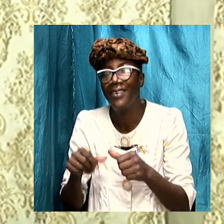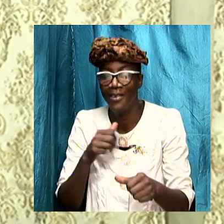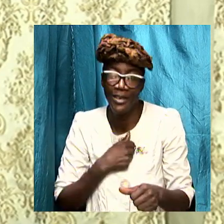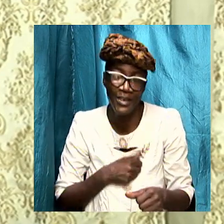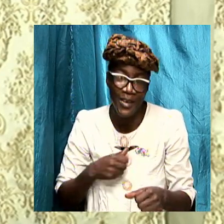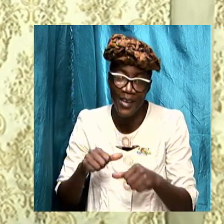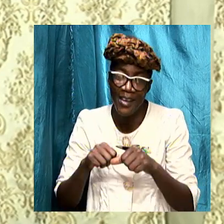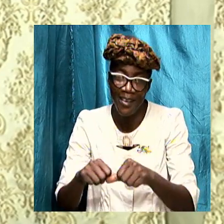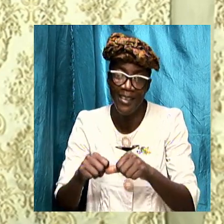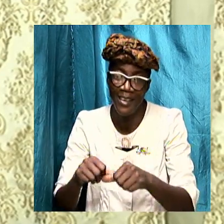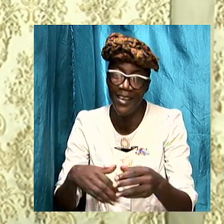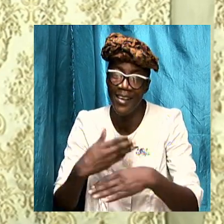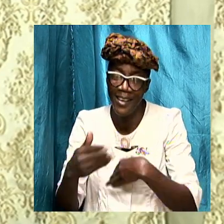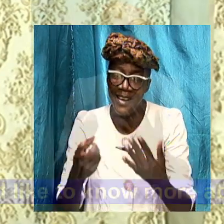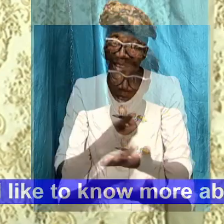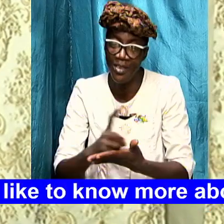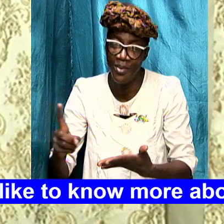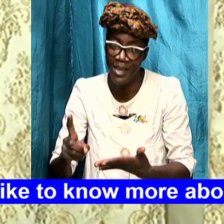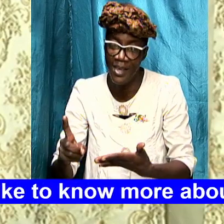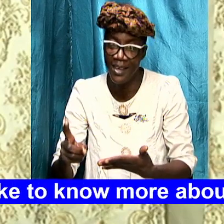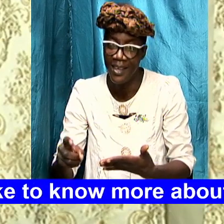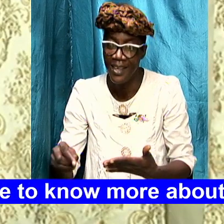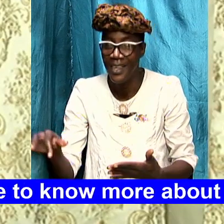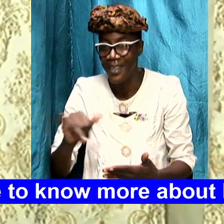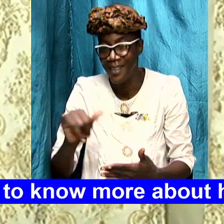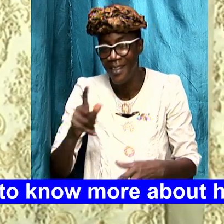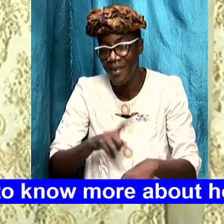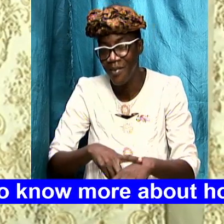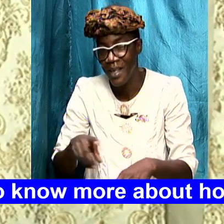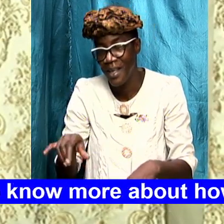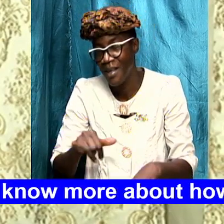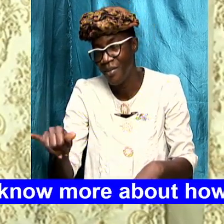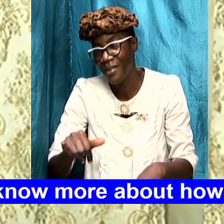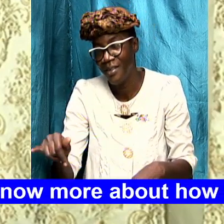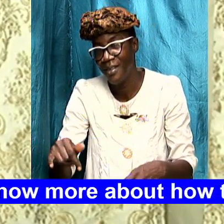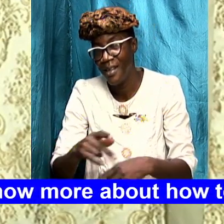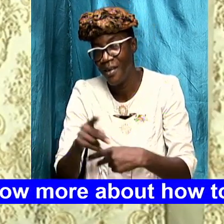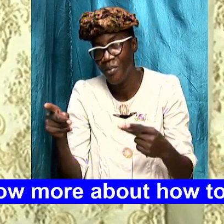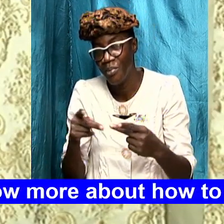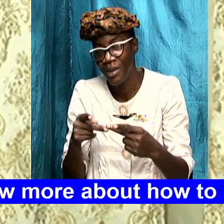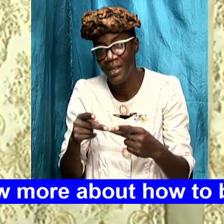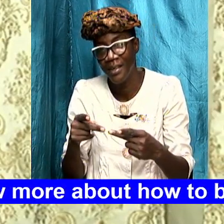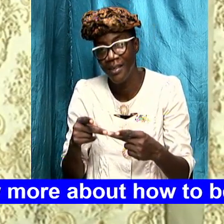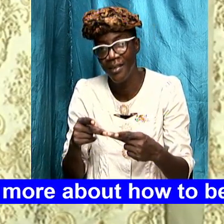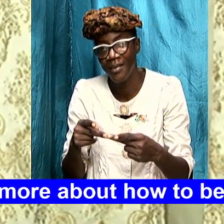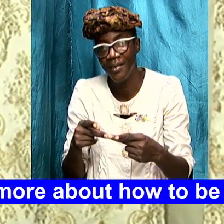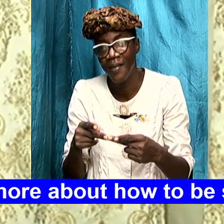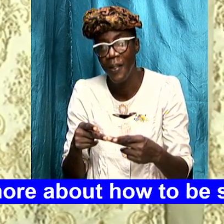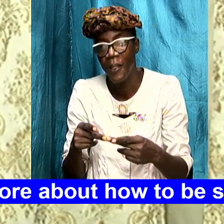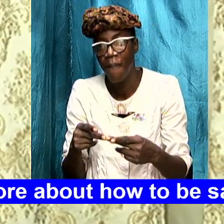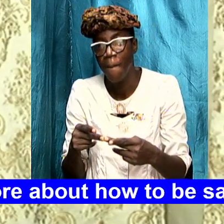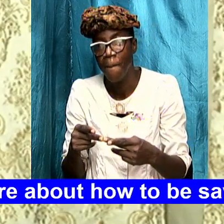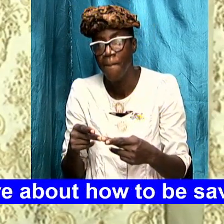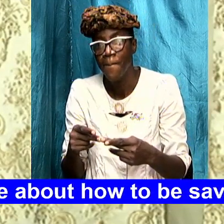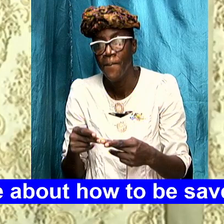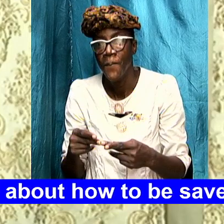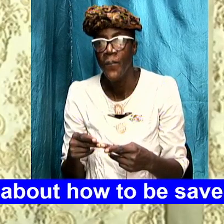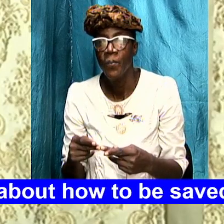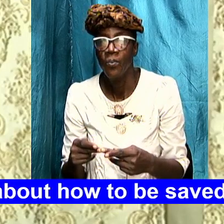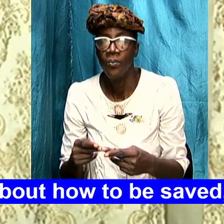same time same place God bless you before I go I would like to